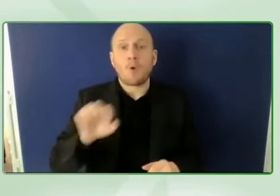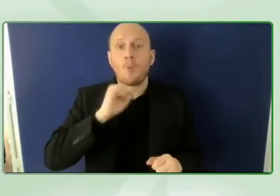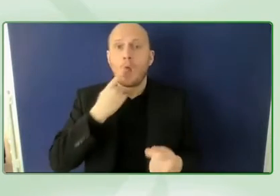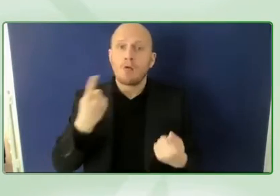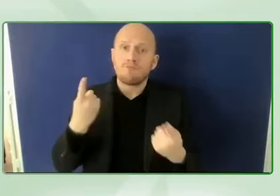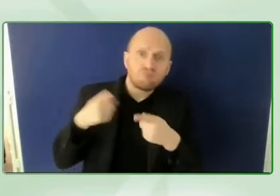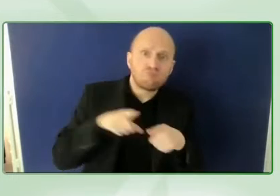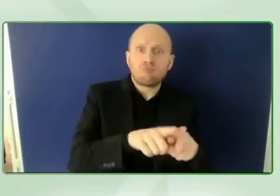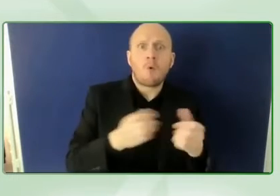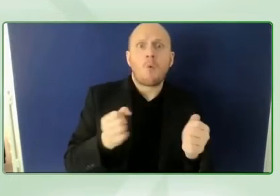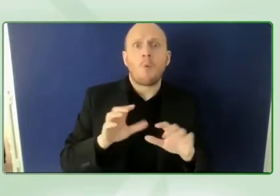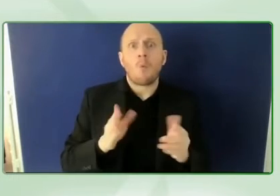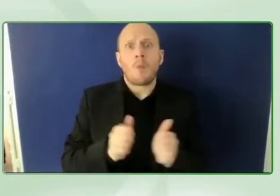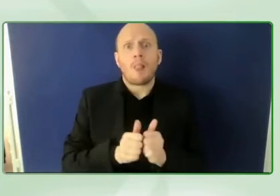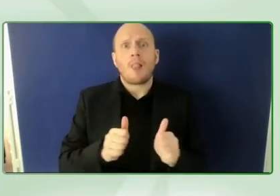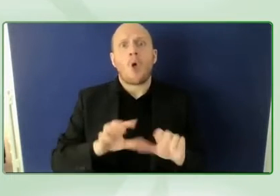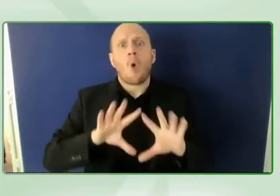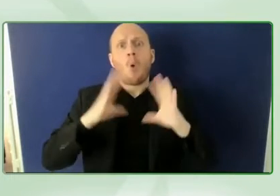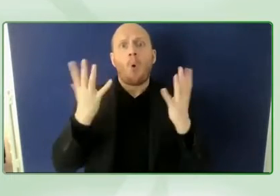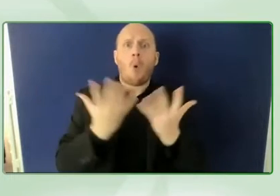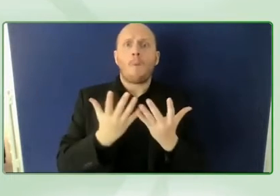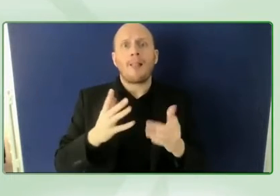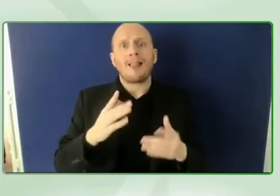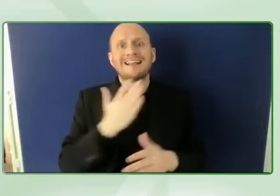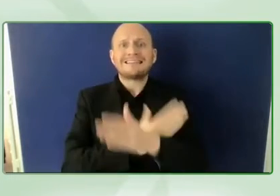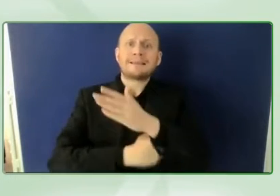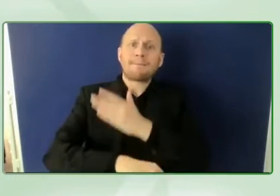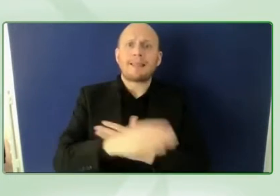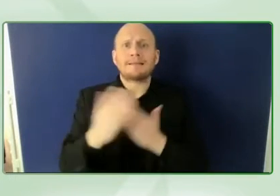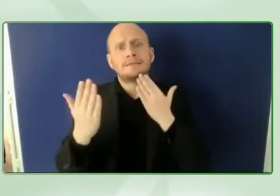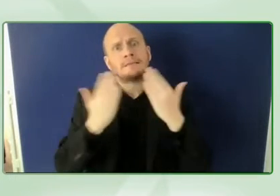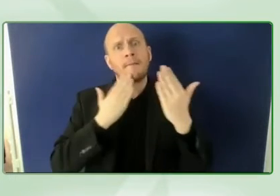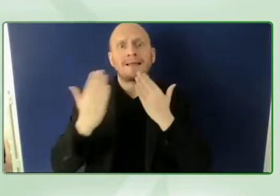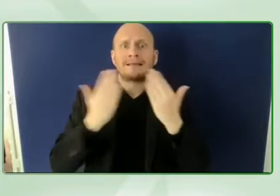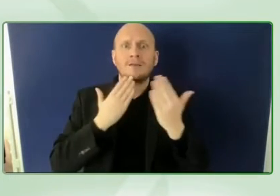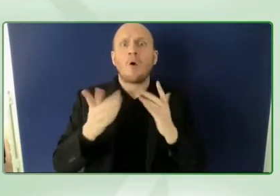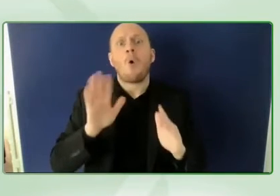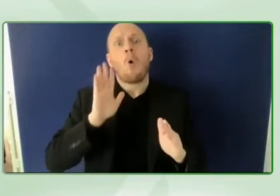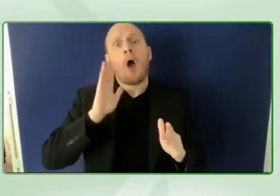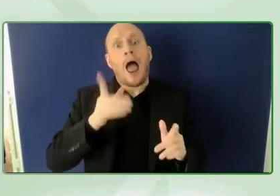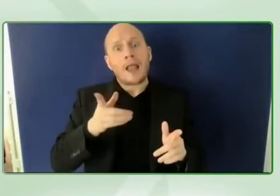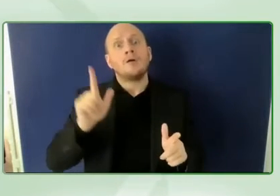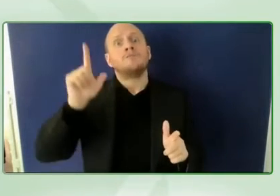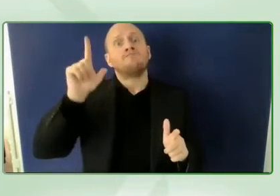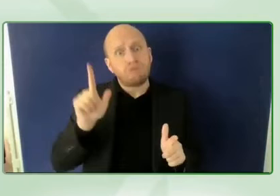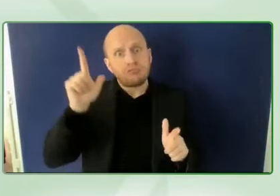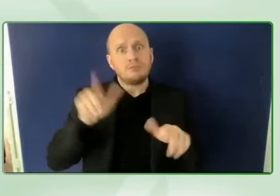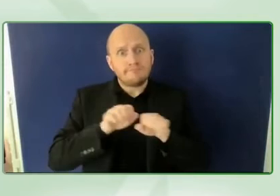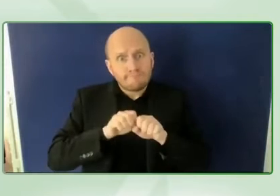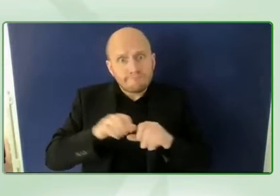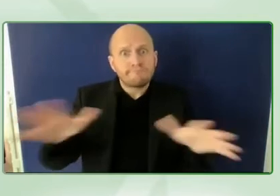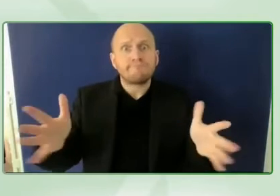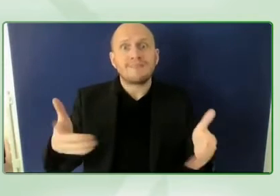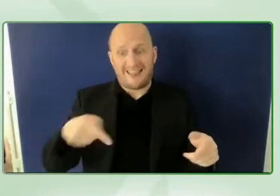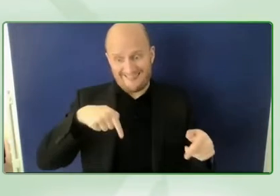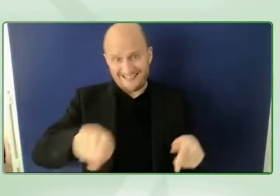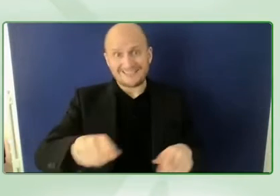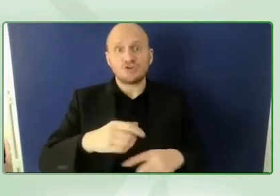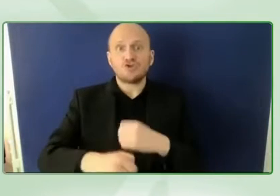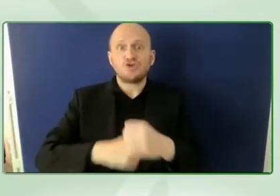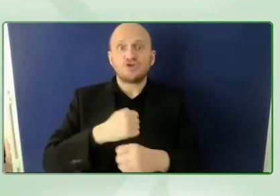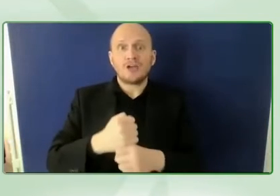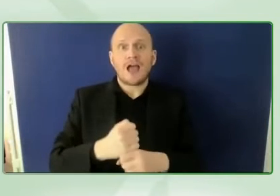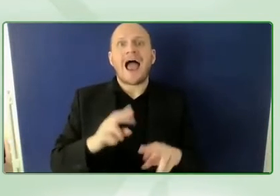probably around uh 3rd of december international day of persons with disabilities um so later this year but around the beijing